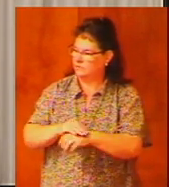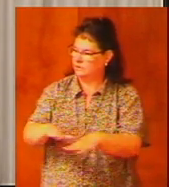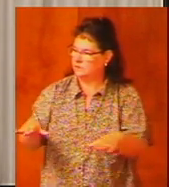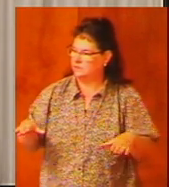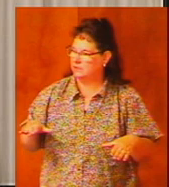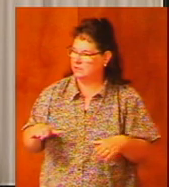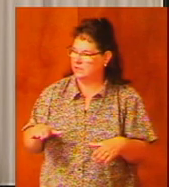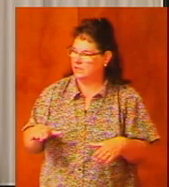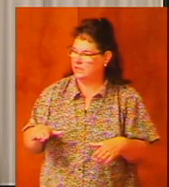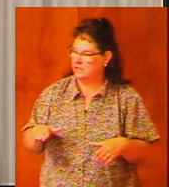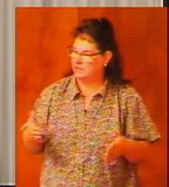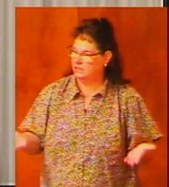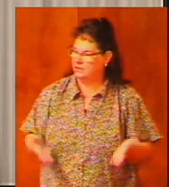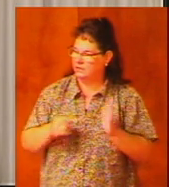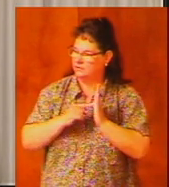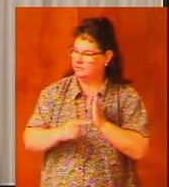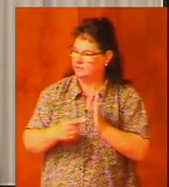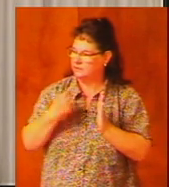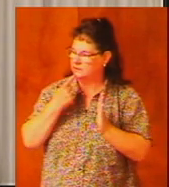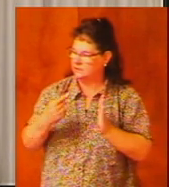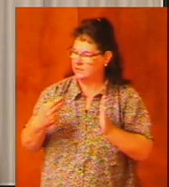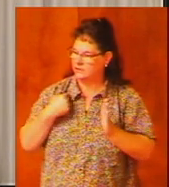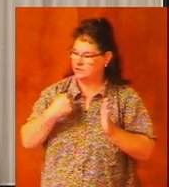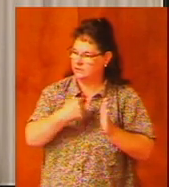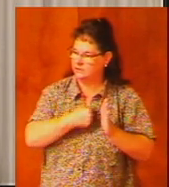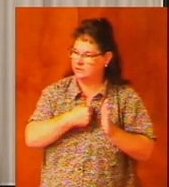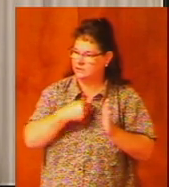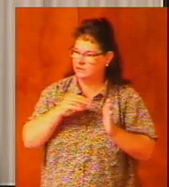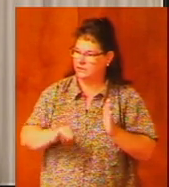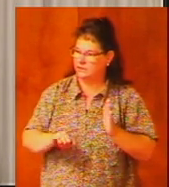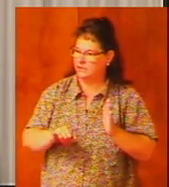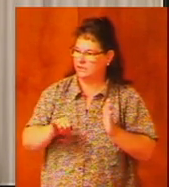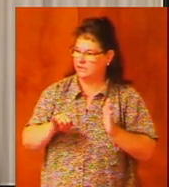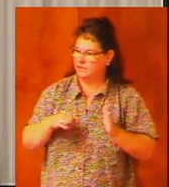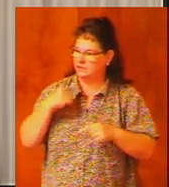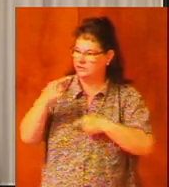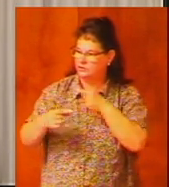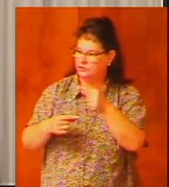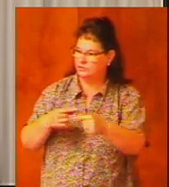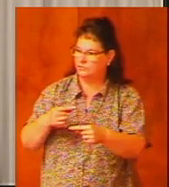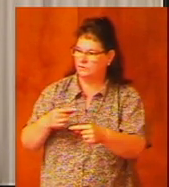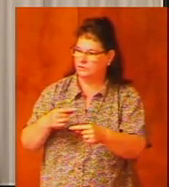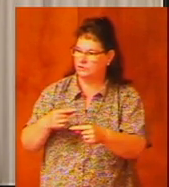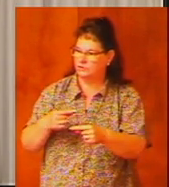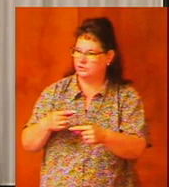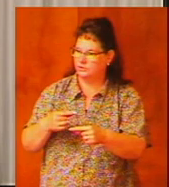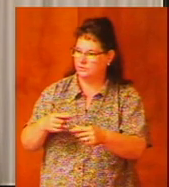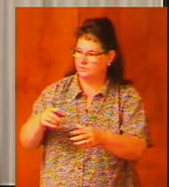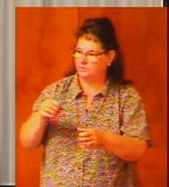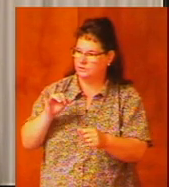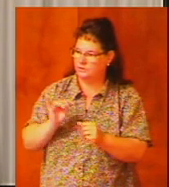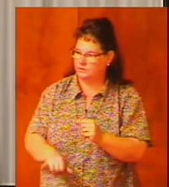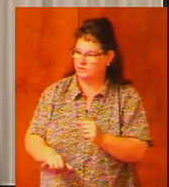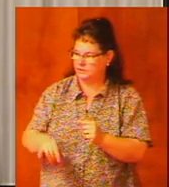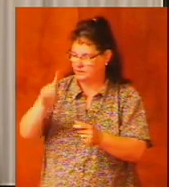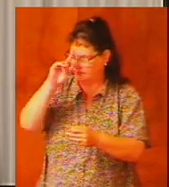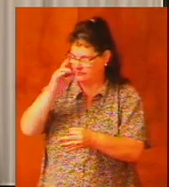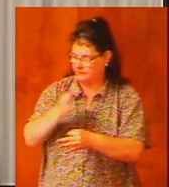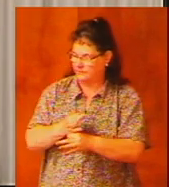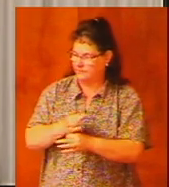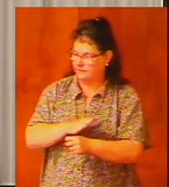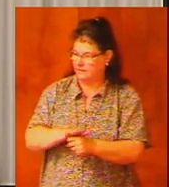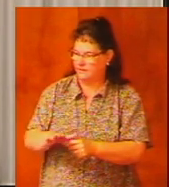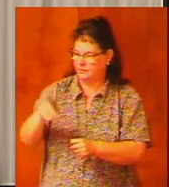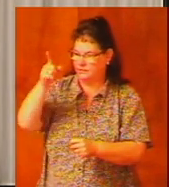And this passage tells us that that generation remained faithful